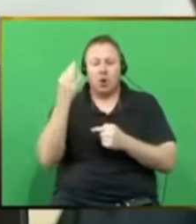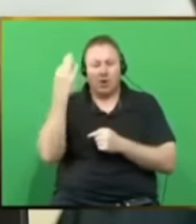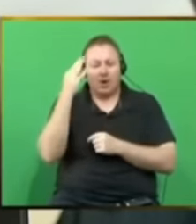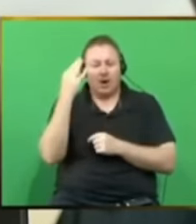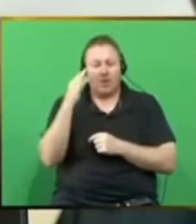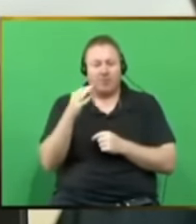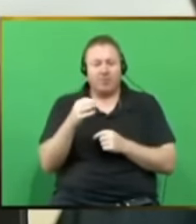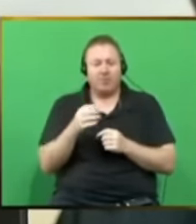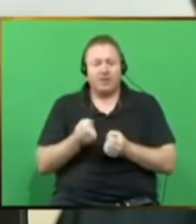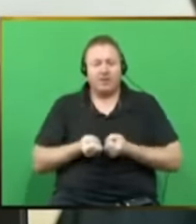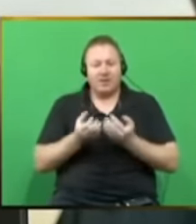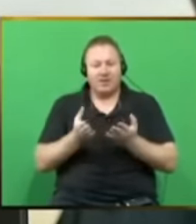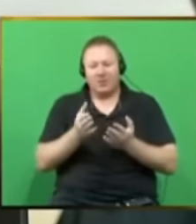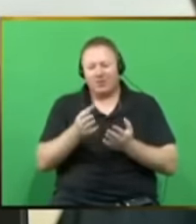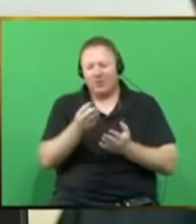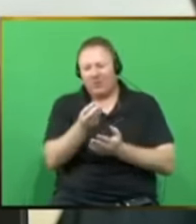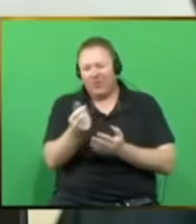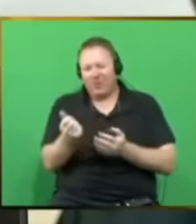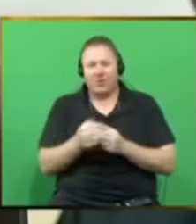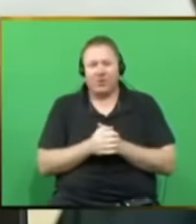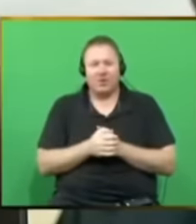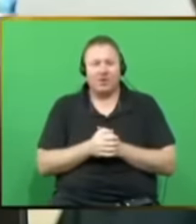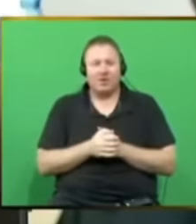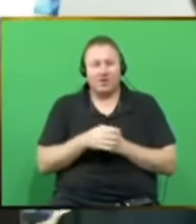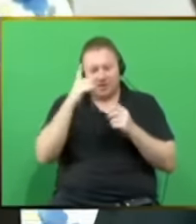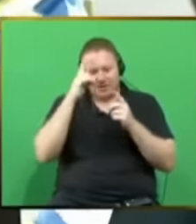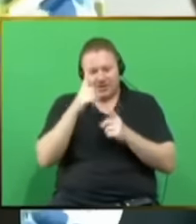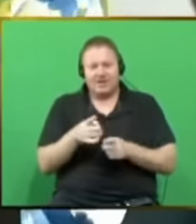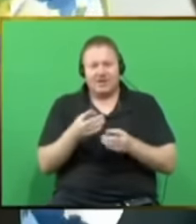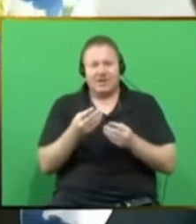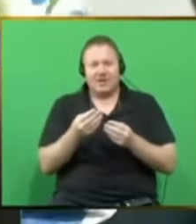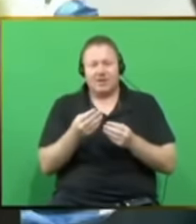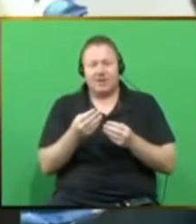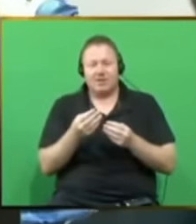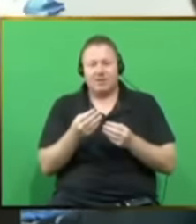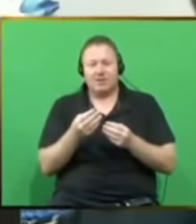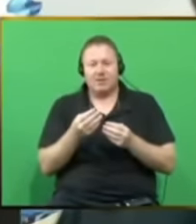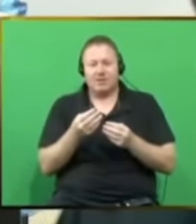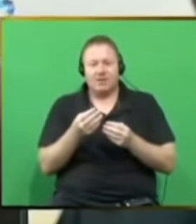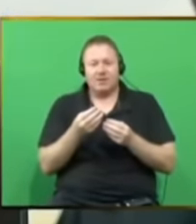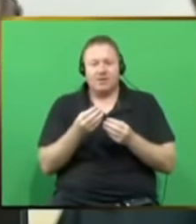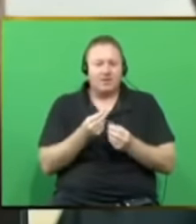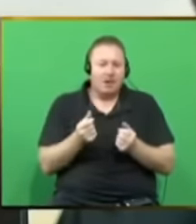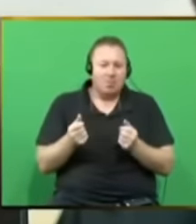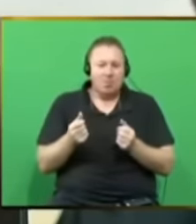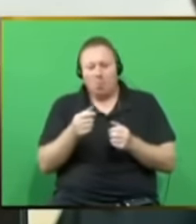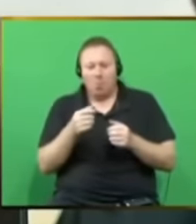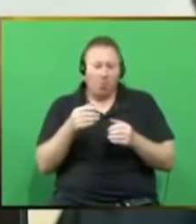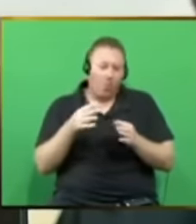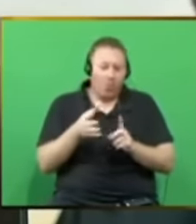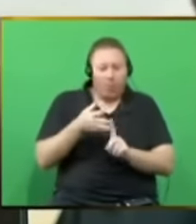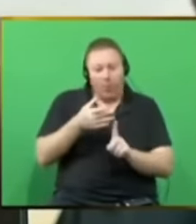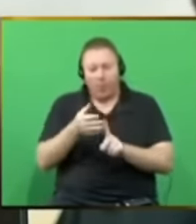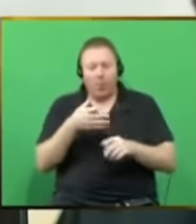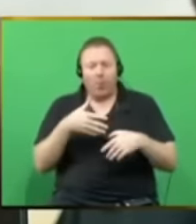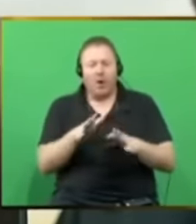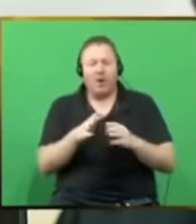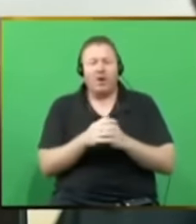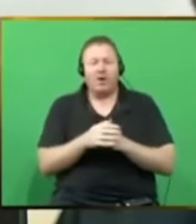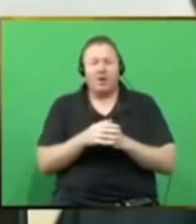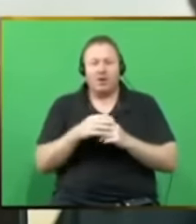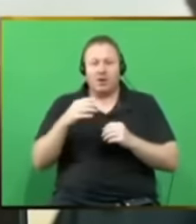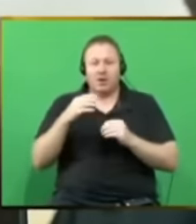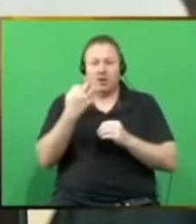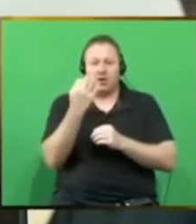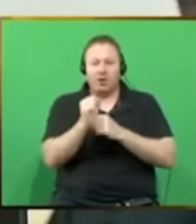few and far between. He decided to do some fancy footwork on Thursday by focusing on the past 30 years